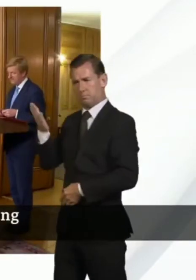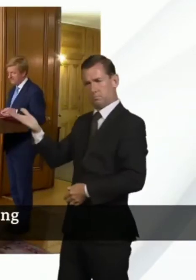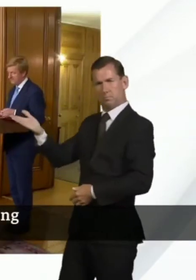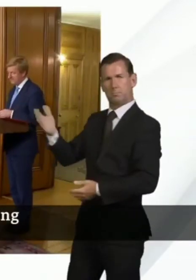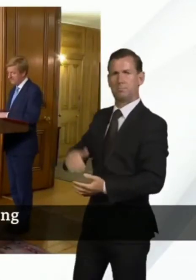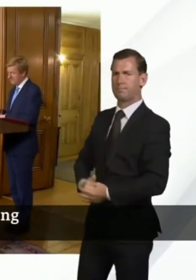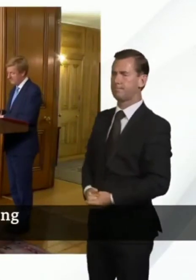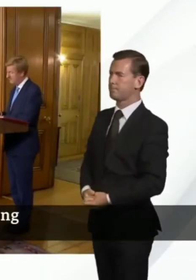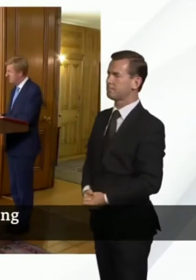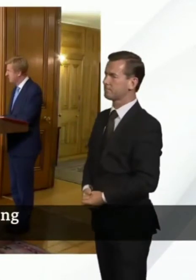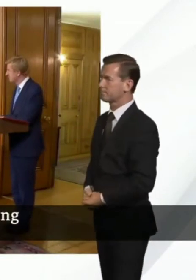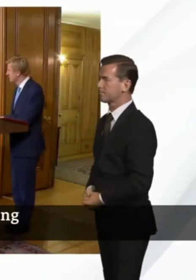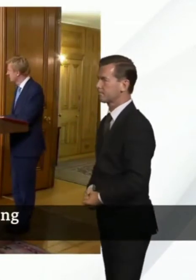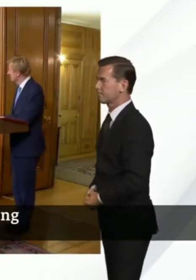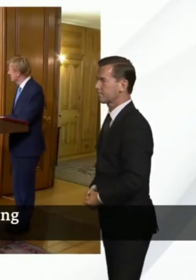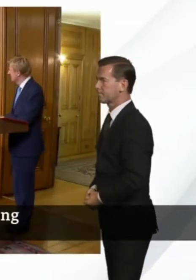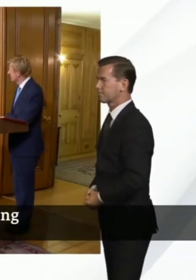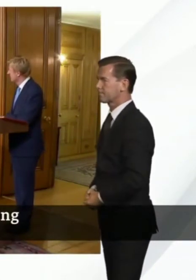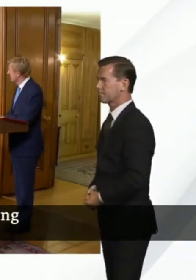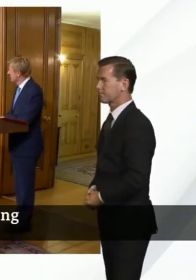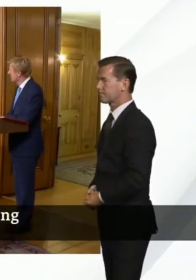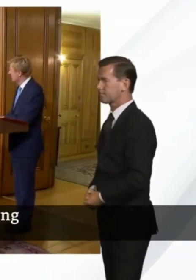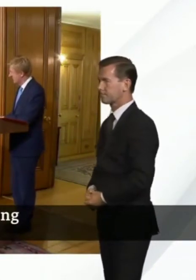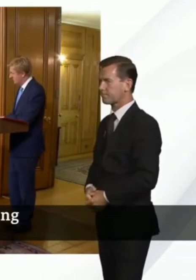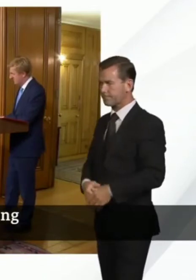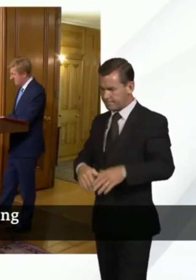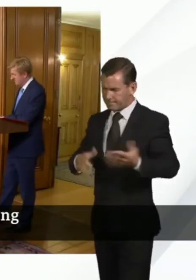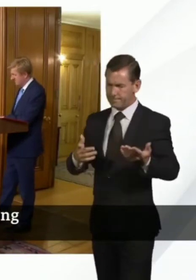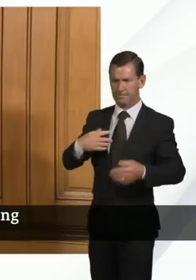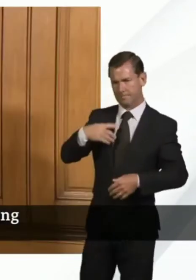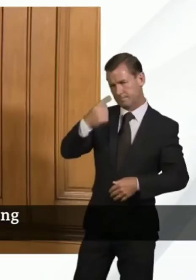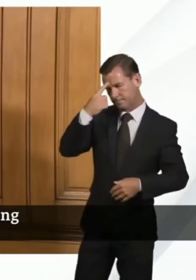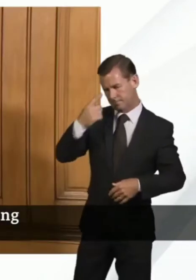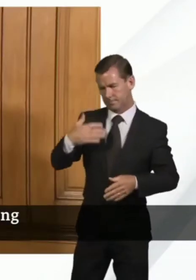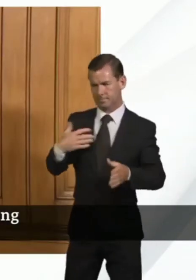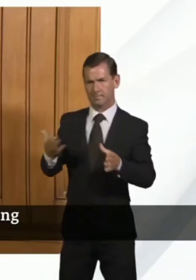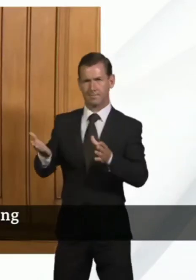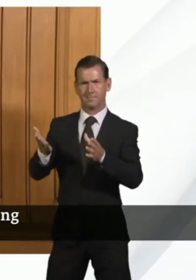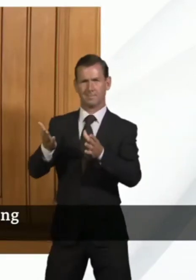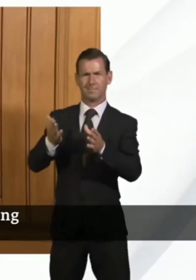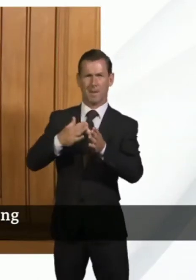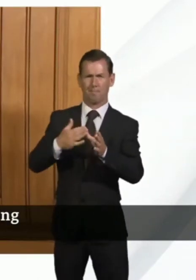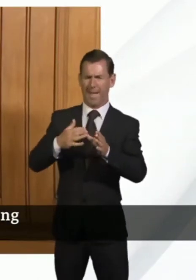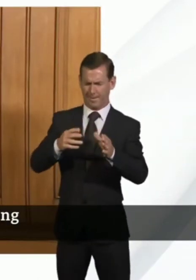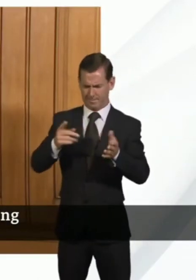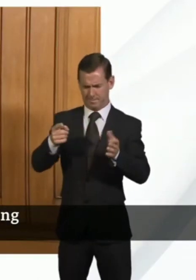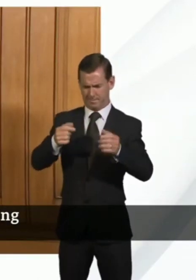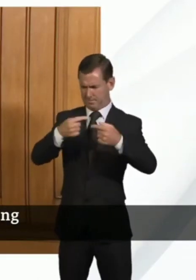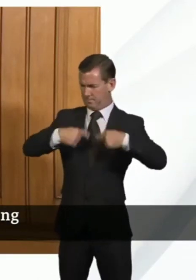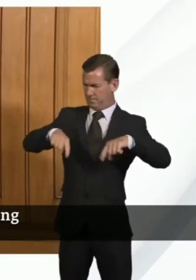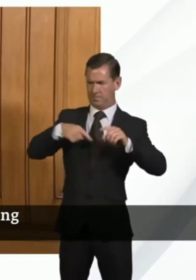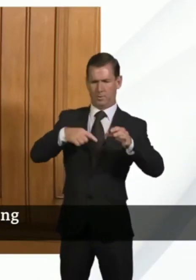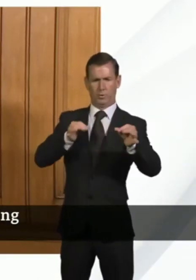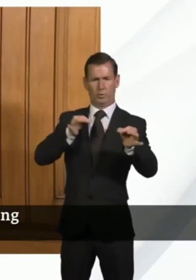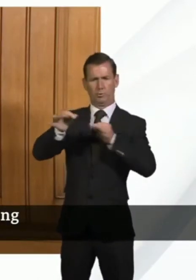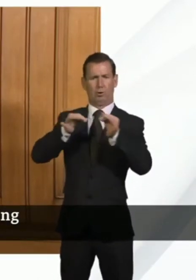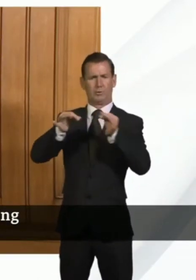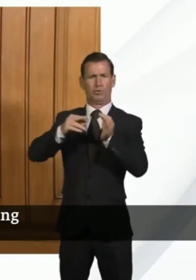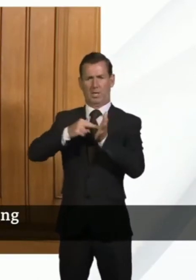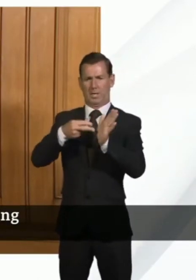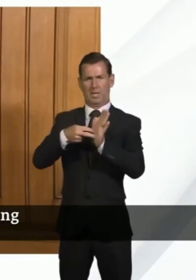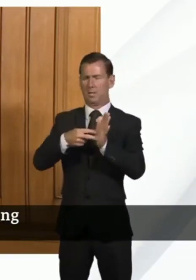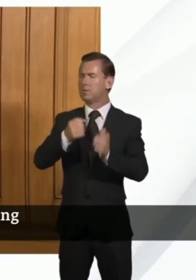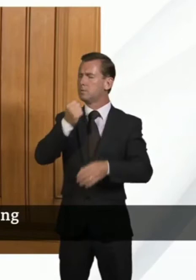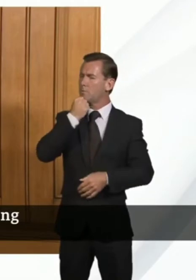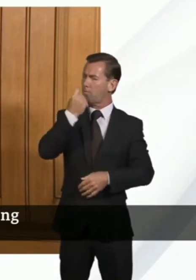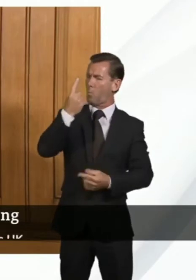so maybe going back to the first principle about the overall strategy, what is important is to keep